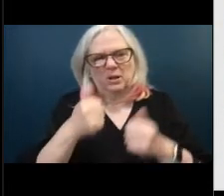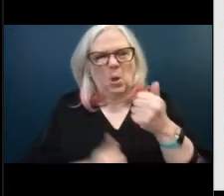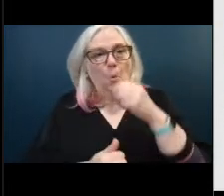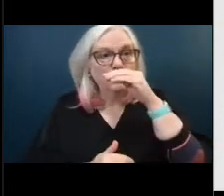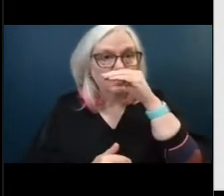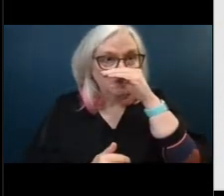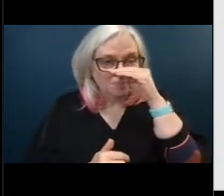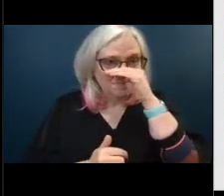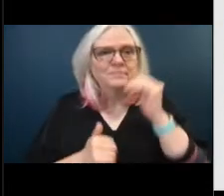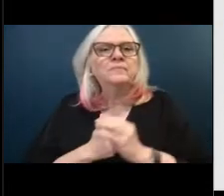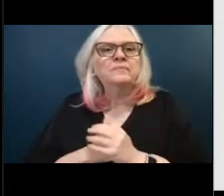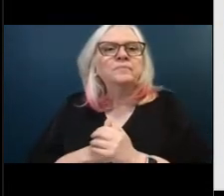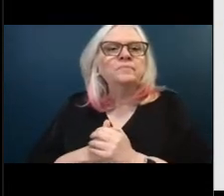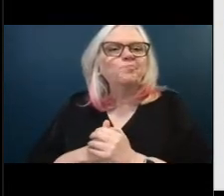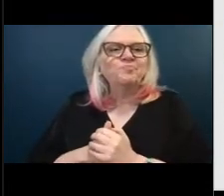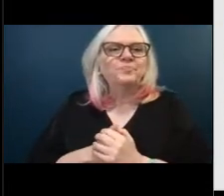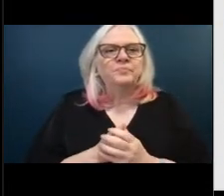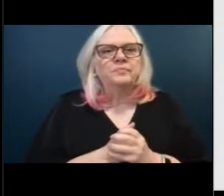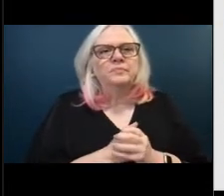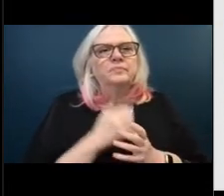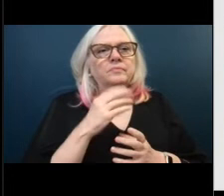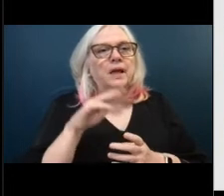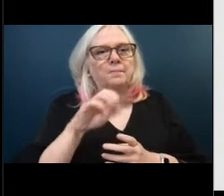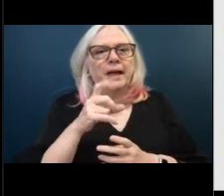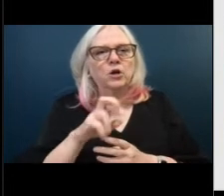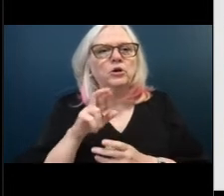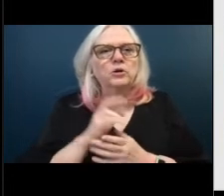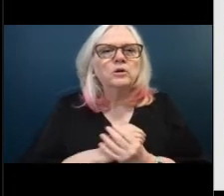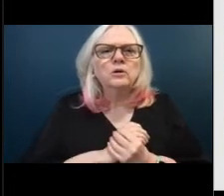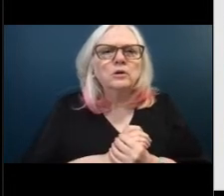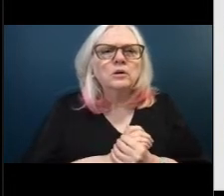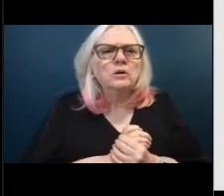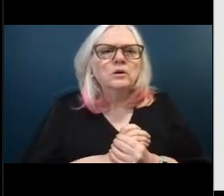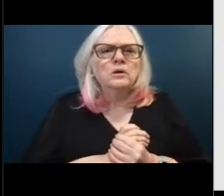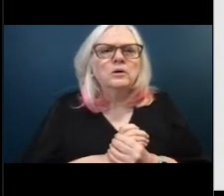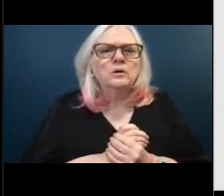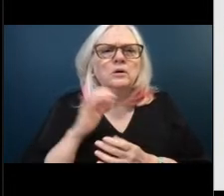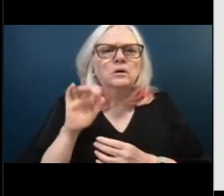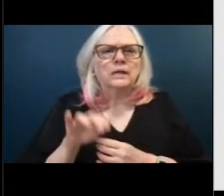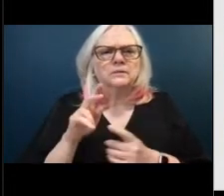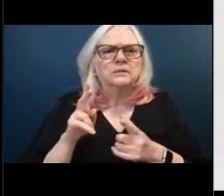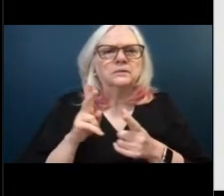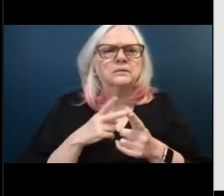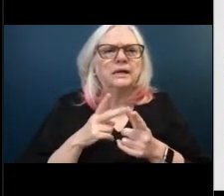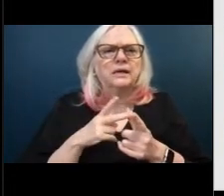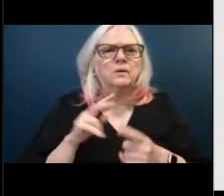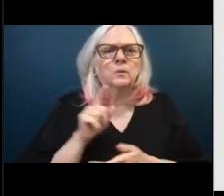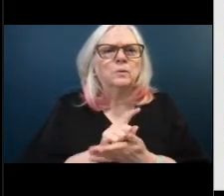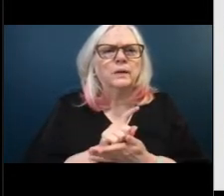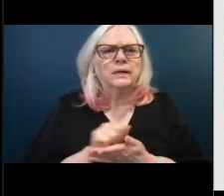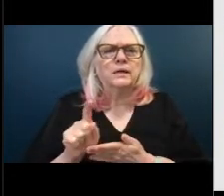codification and effective date and mayor this is a public hearing here's it is second reading right um i see that